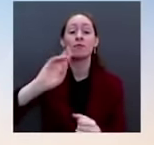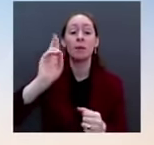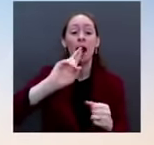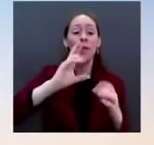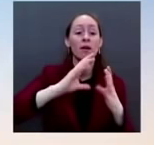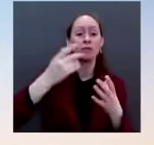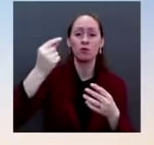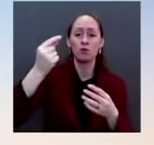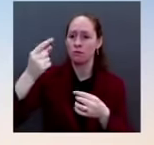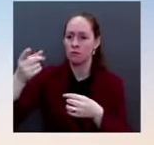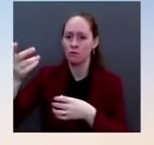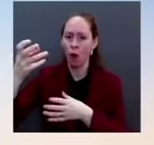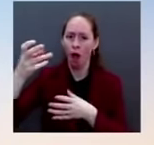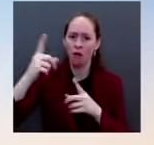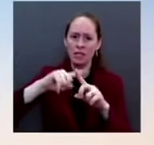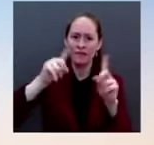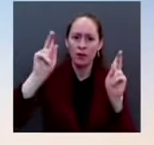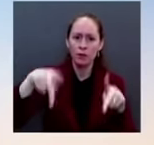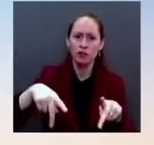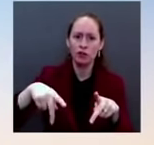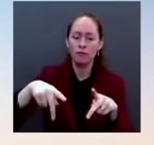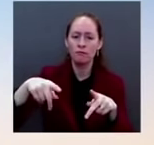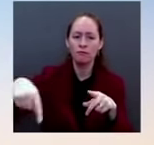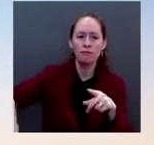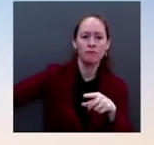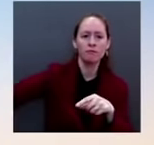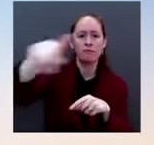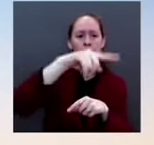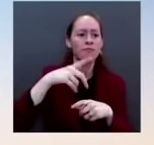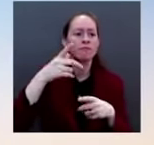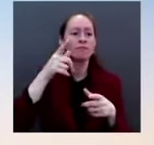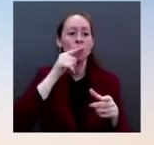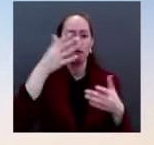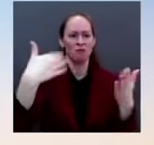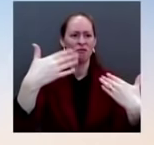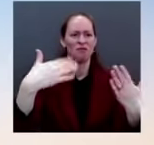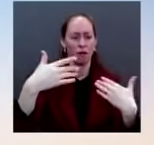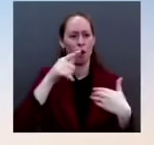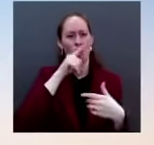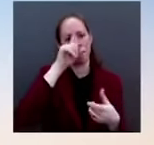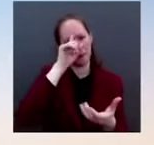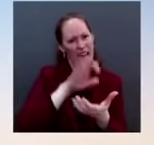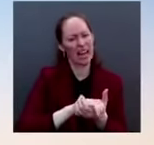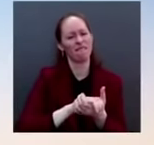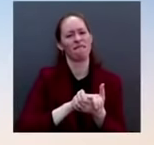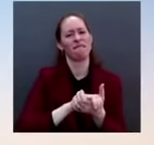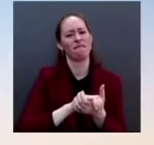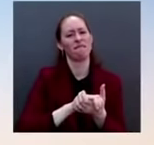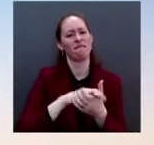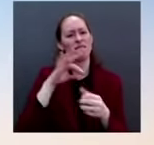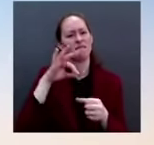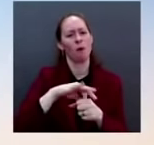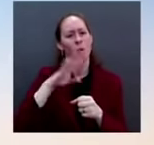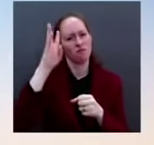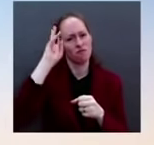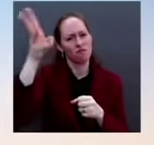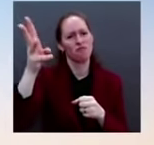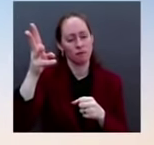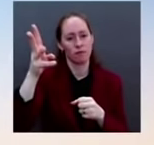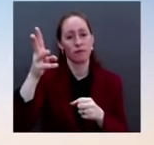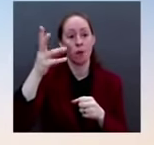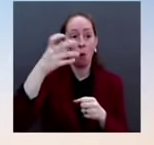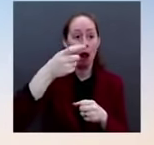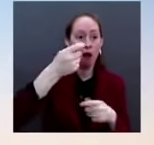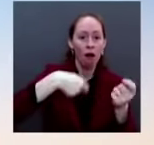law that allows the state legislator to control the state election board and in turn allows the state elections board to remove local election officials